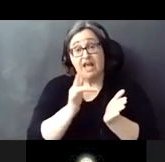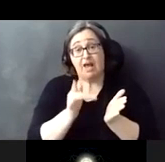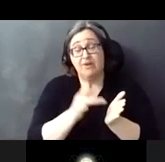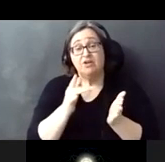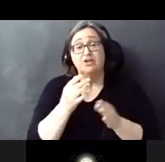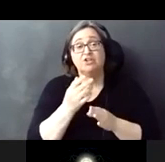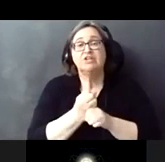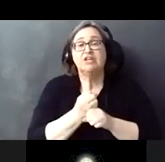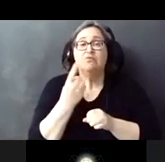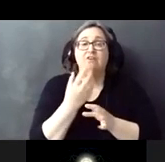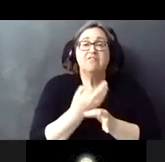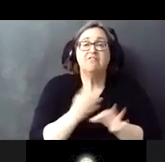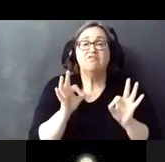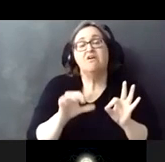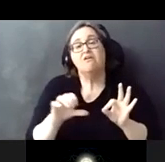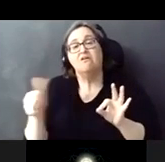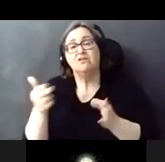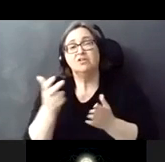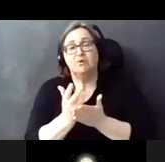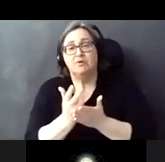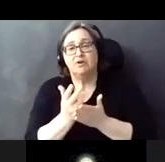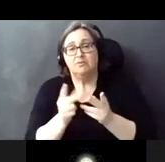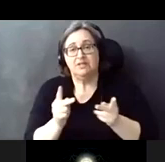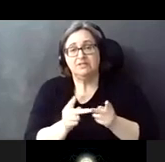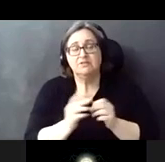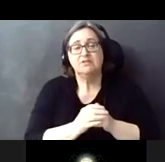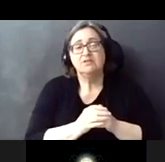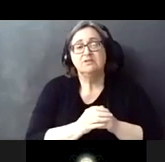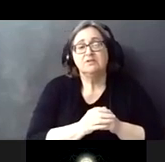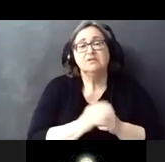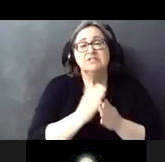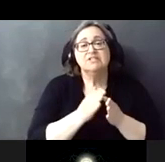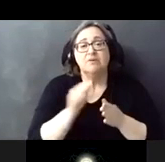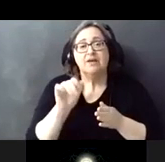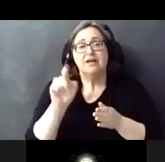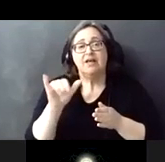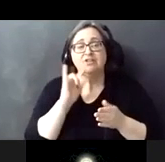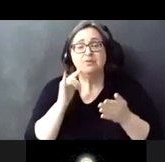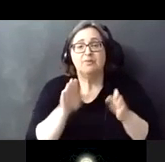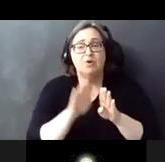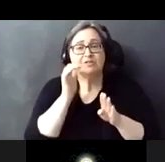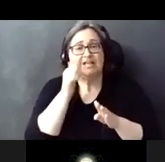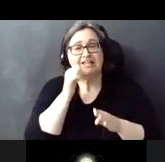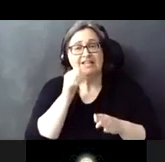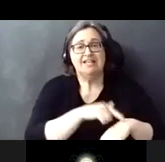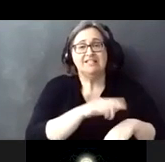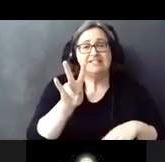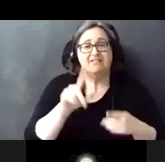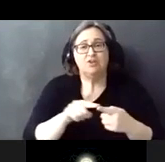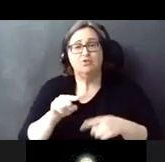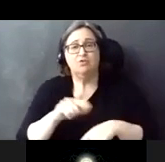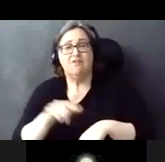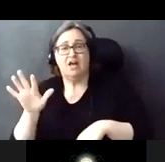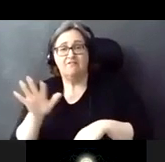these free alternate parking places some alleys will be closed on a daily basis from 7 a.m to 5 p.m